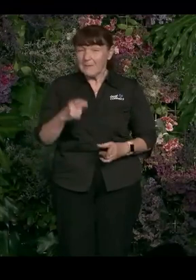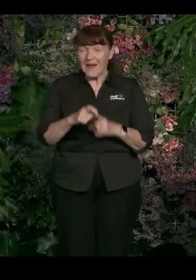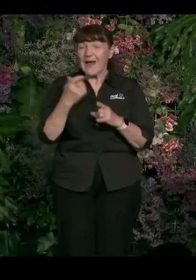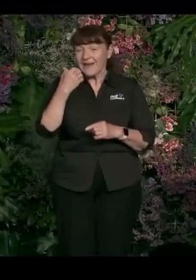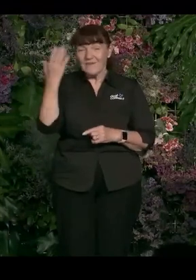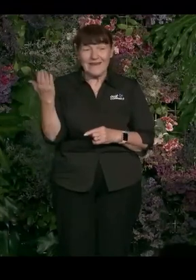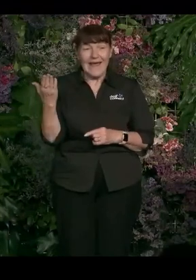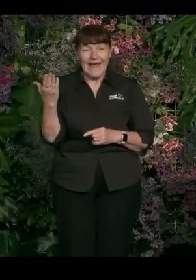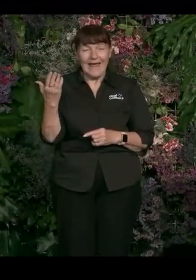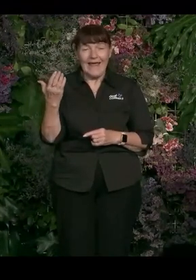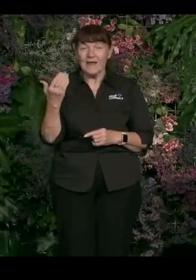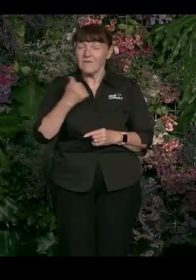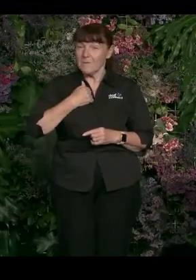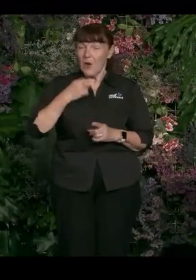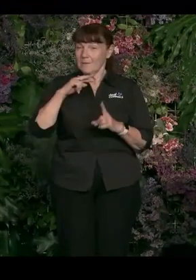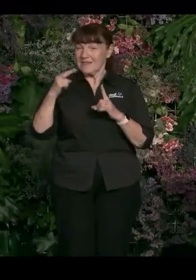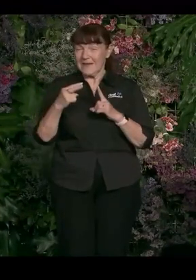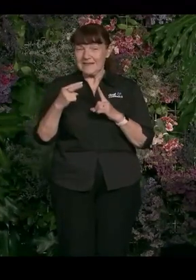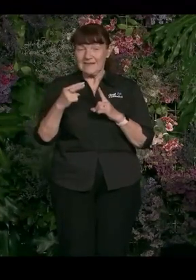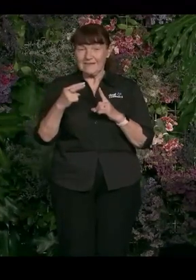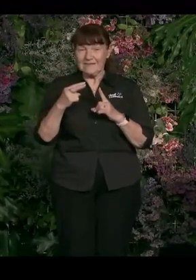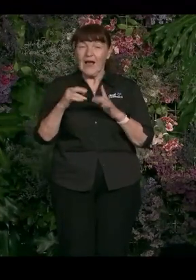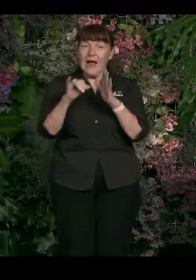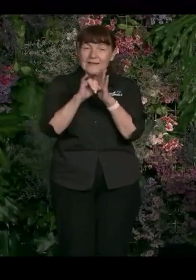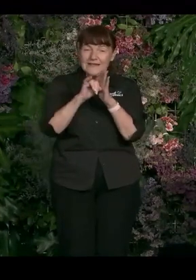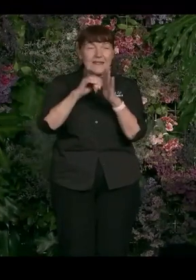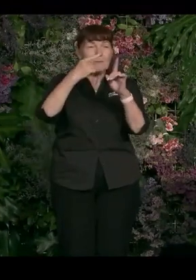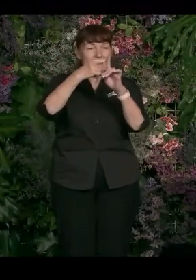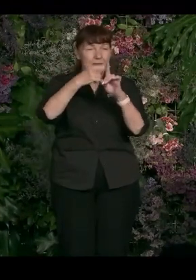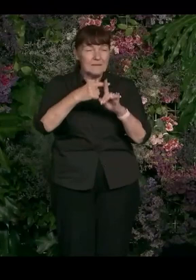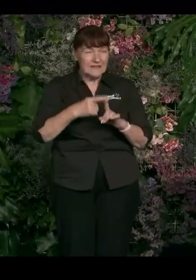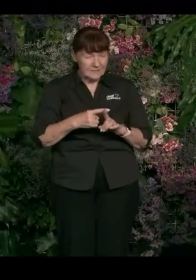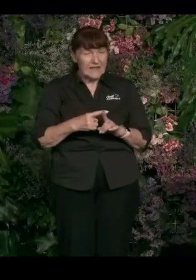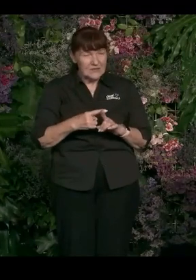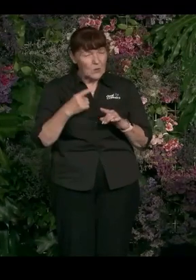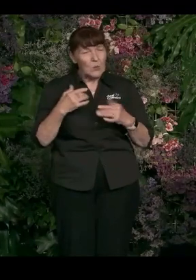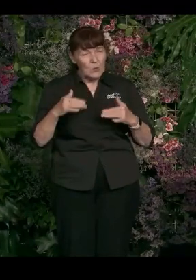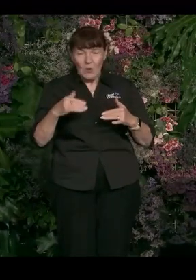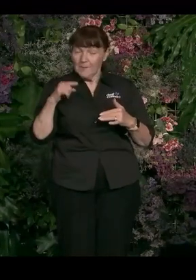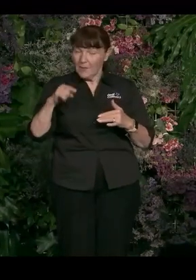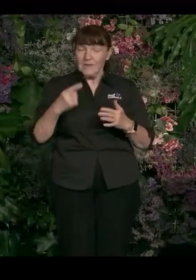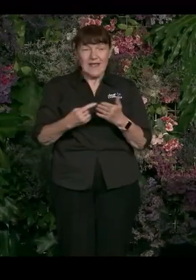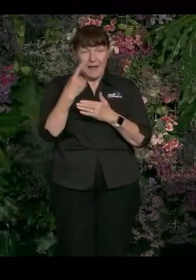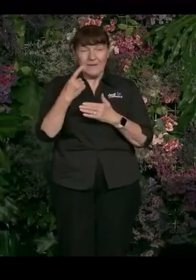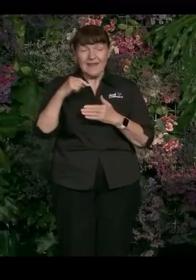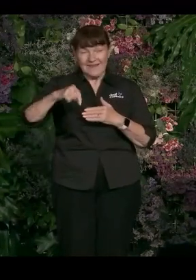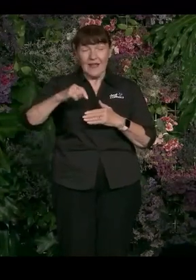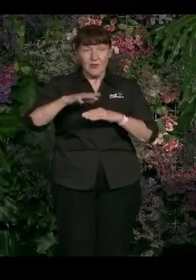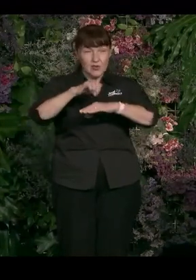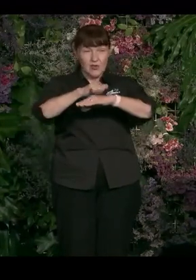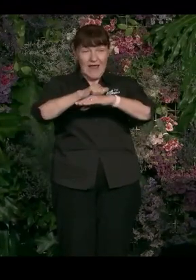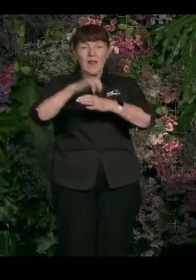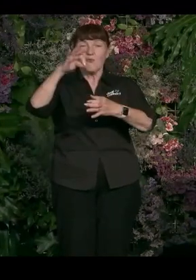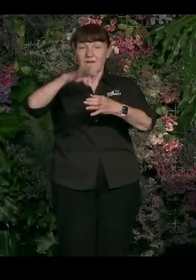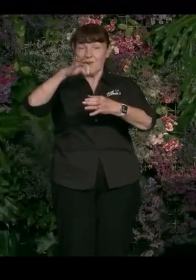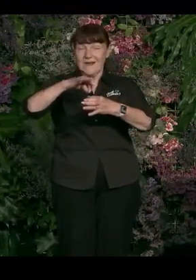And I think, you know, just from my perspective, intersectionality and certainly what we're doing this year in Australia, as far as the referendum, will